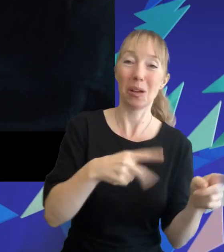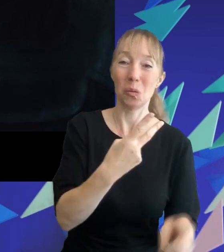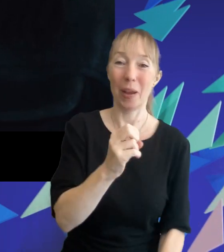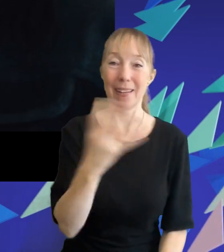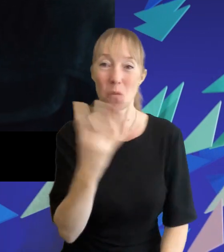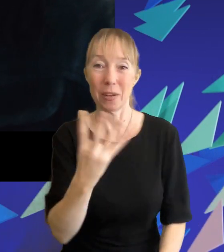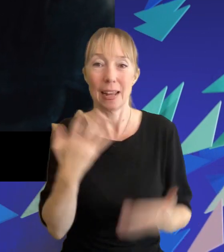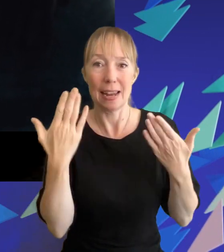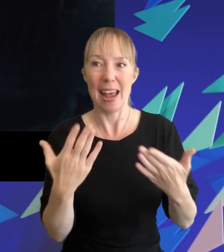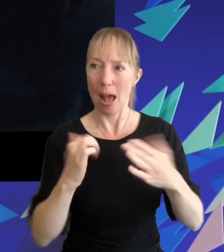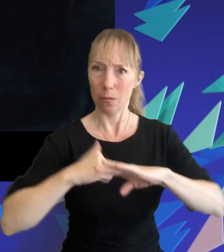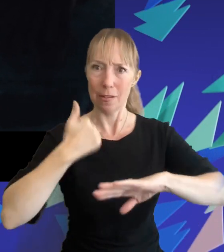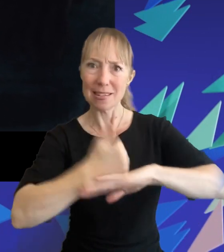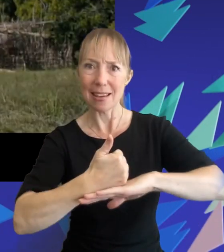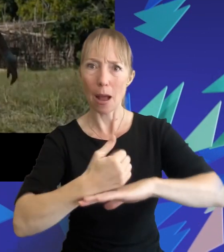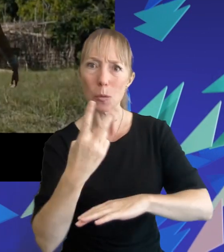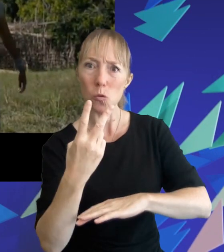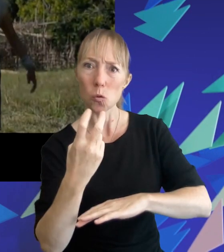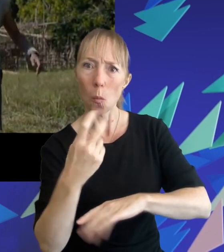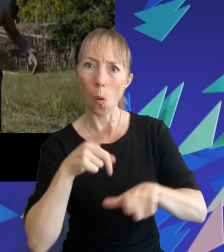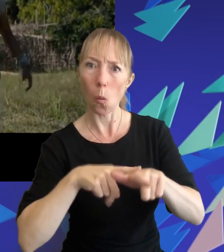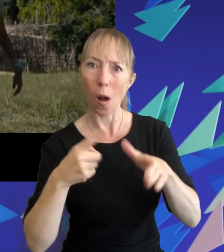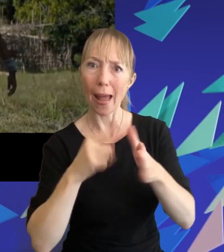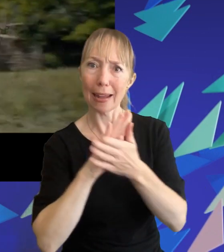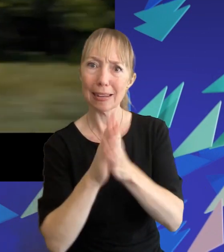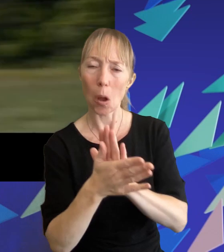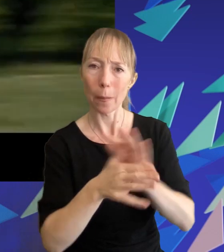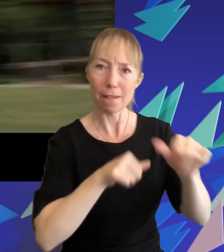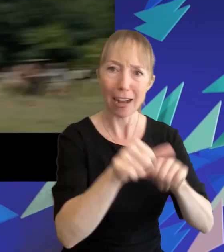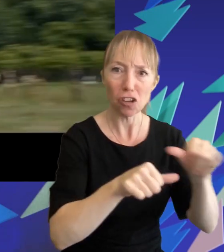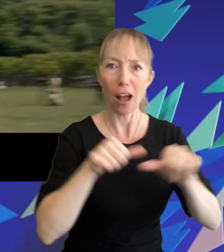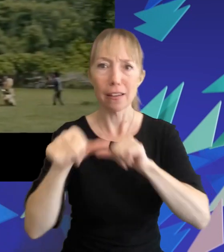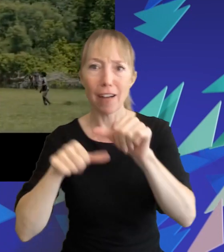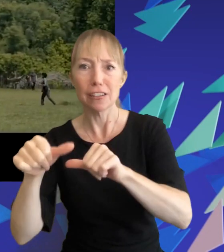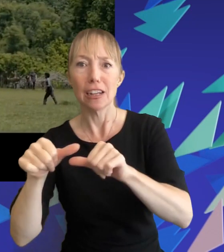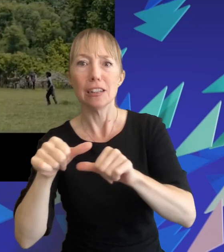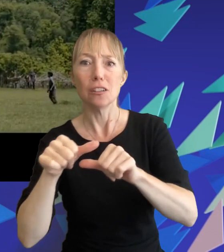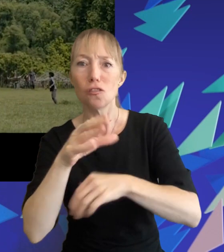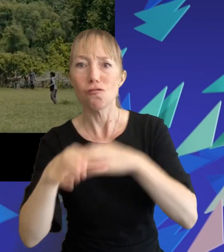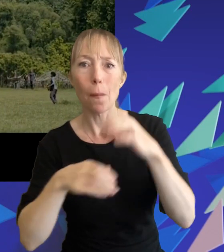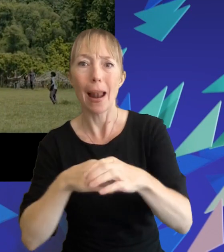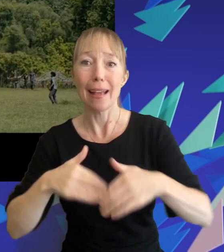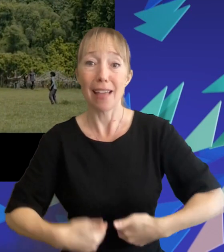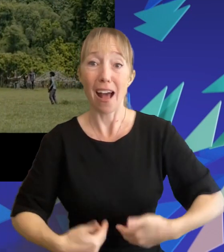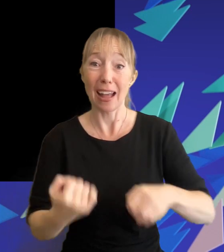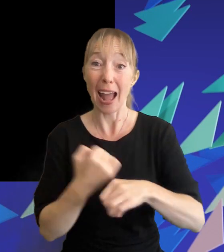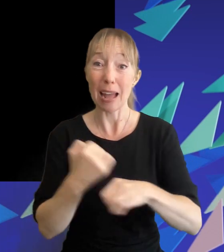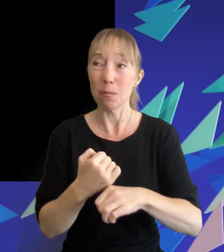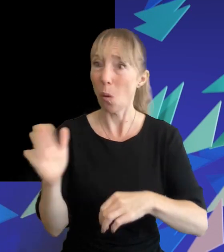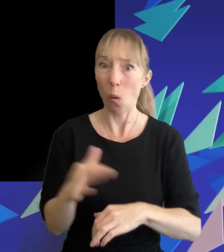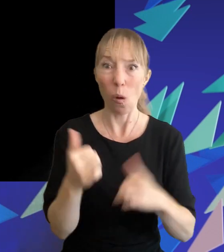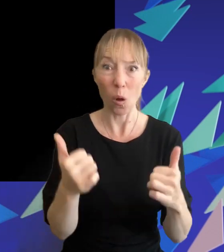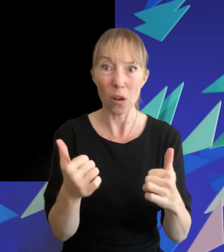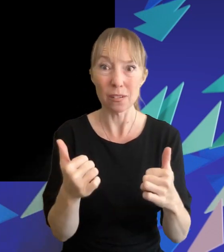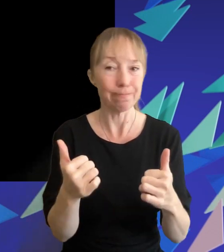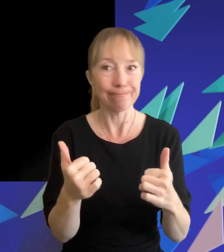now that the foundations were set for two more ya dystopia franchises to succeed the hunger games what could possibly go wrong but quite